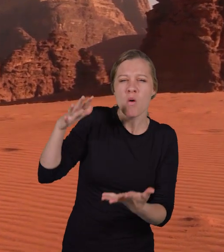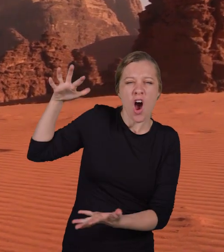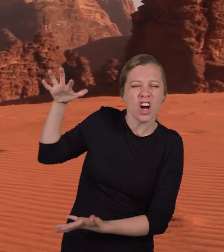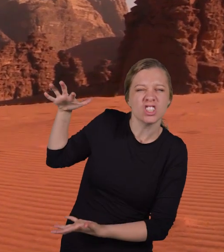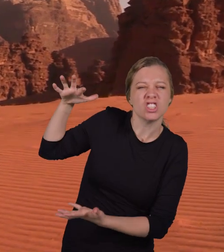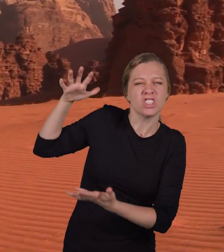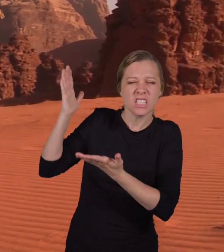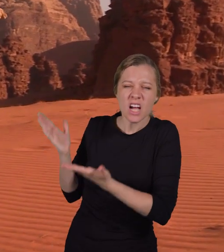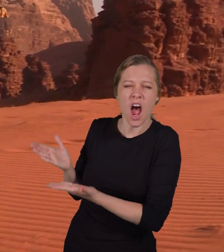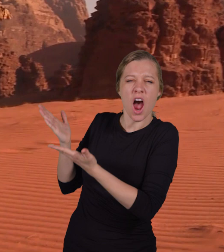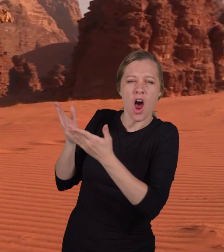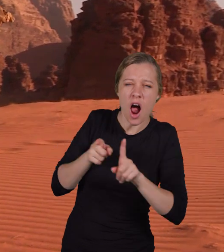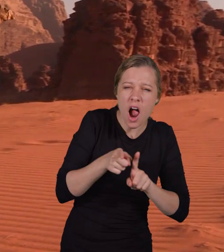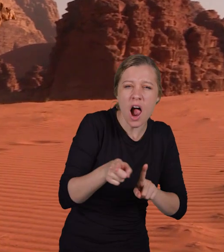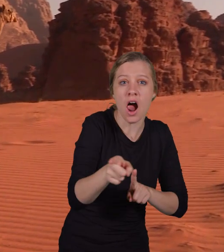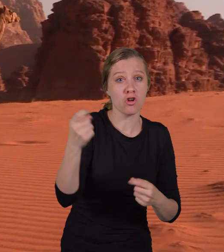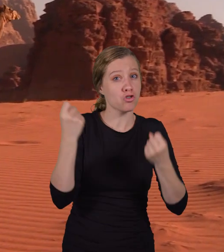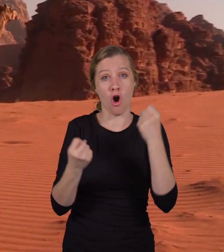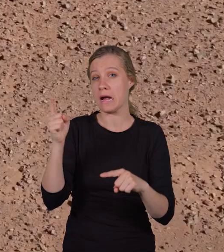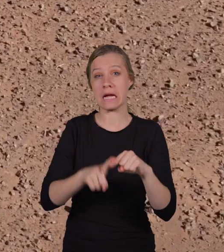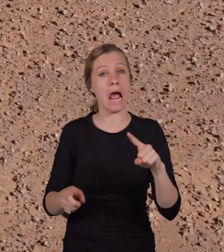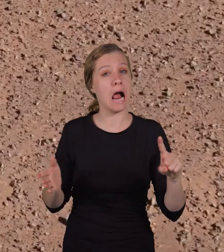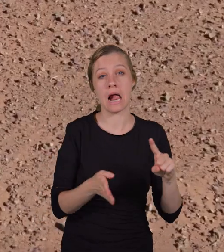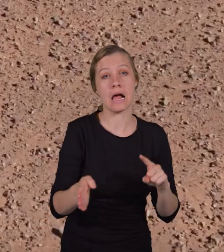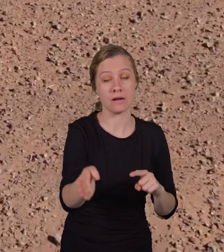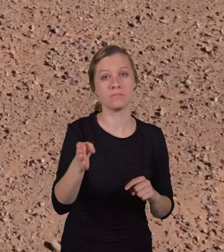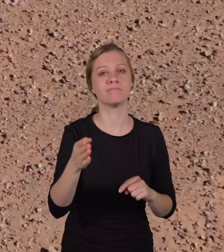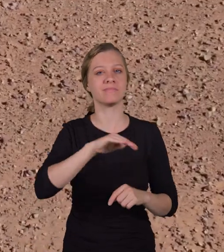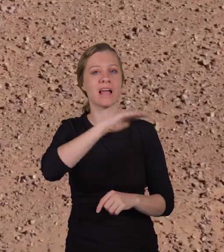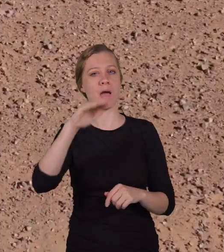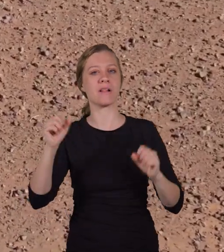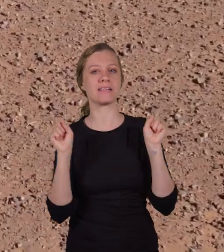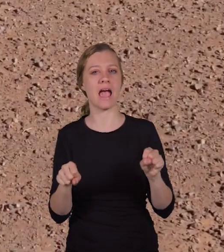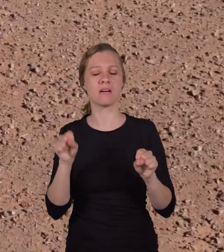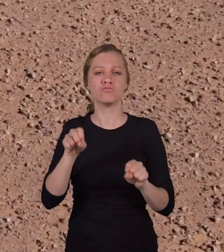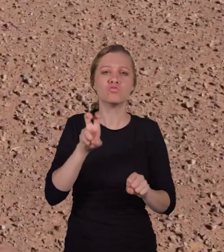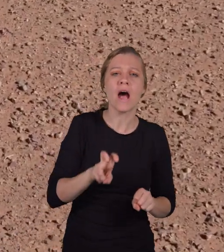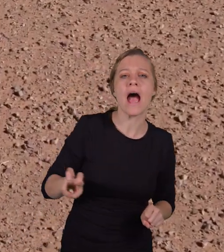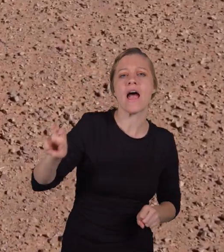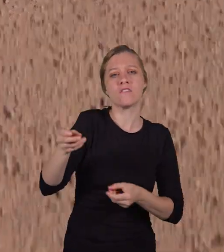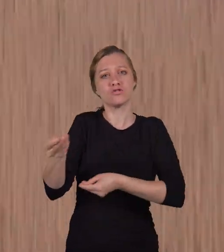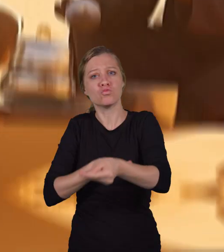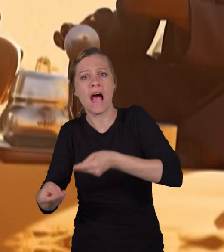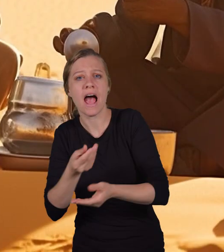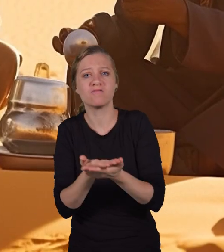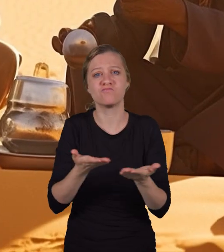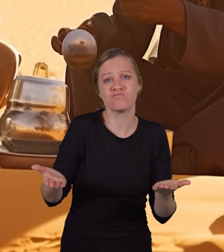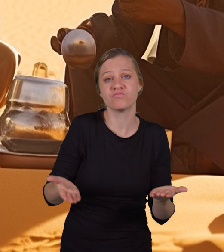across long distances where cars can't go. This makes it easier for people to travel and trade goods.